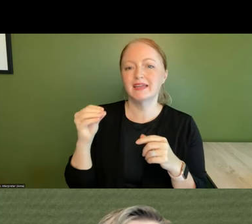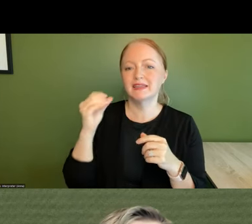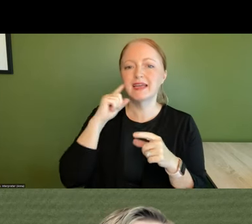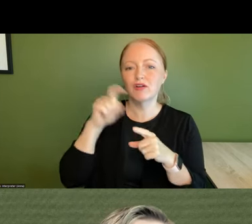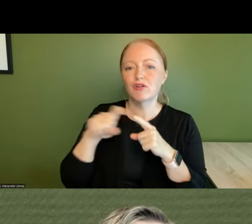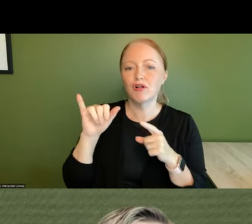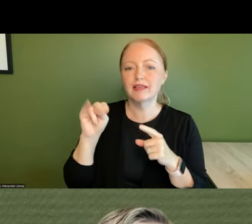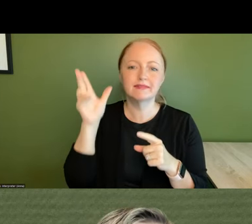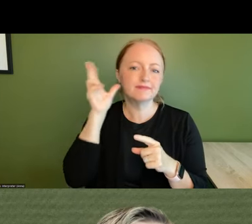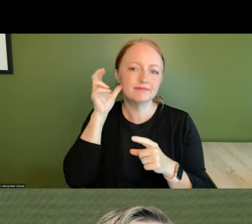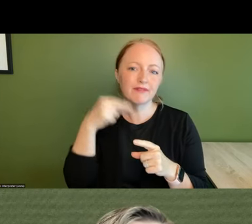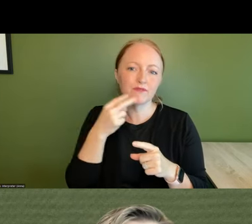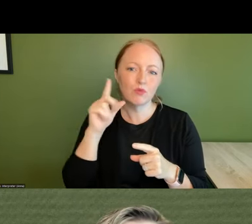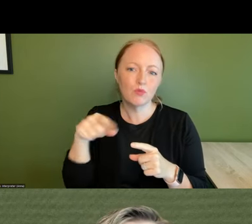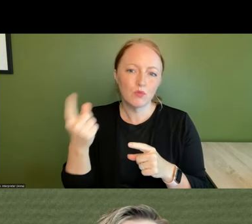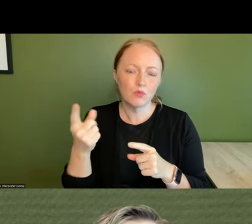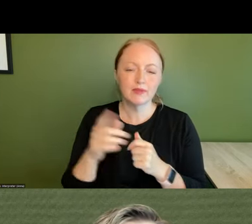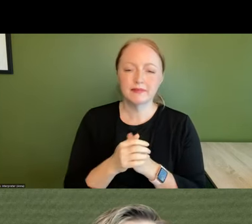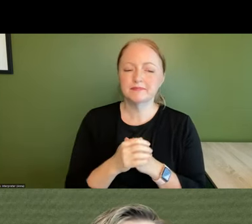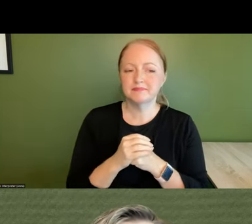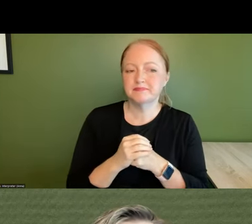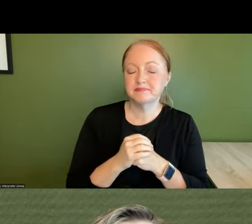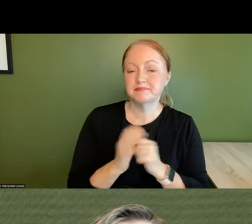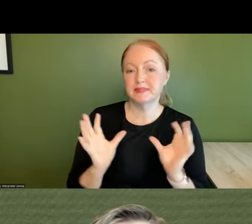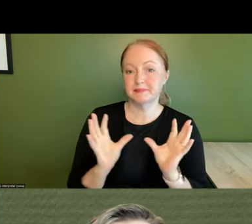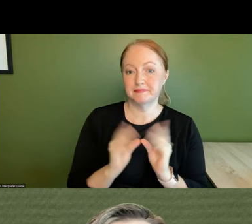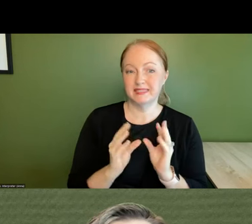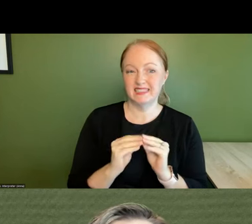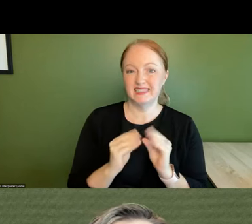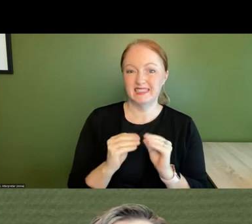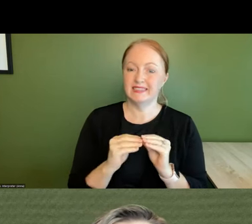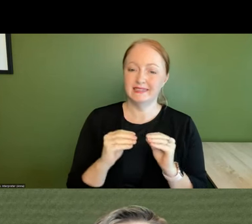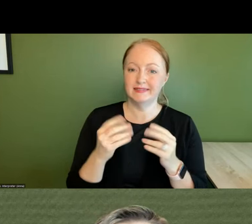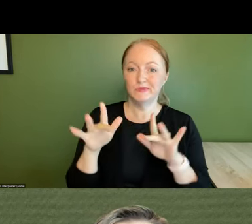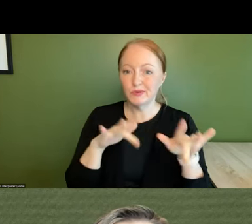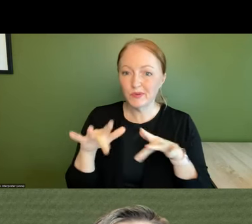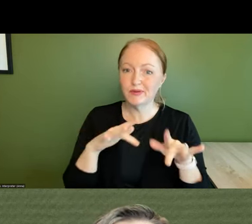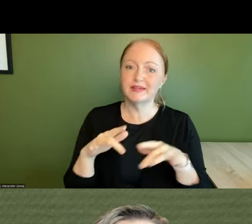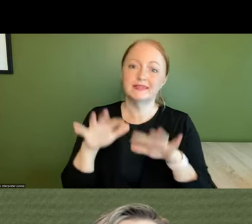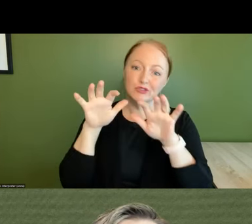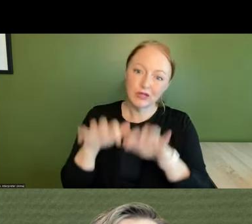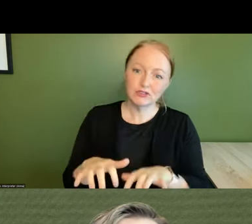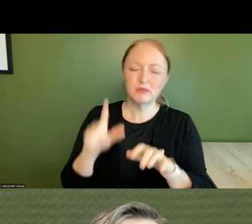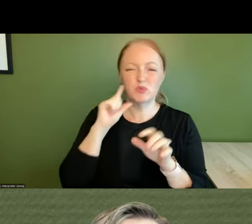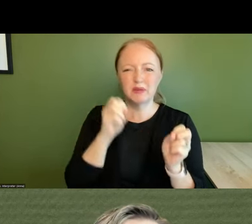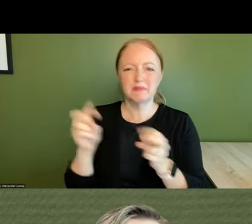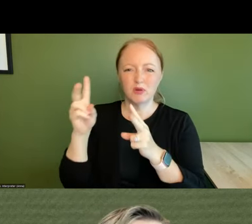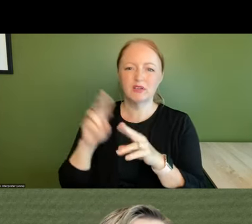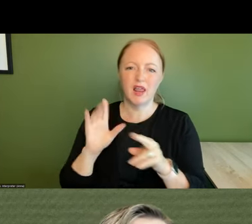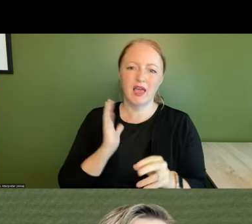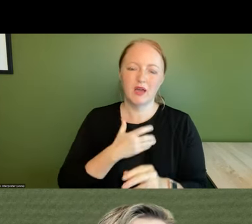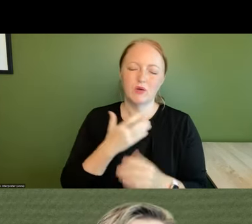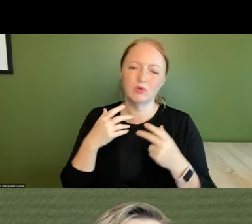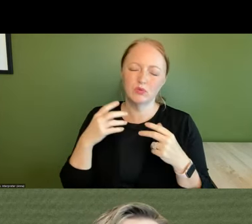for listen only participation the meeting slides recording and transcript will be posted to the california health and human services